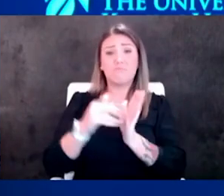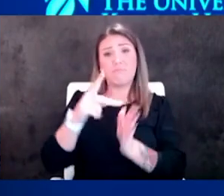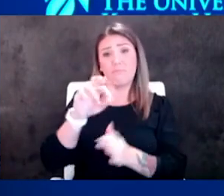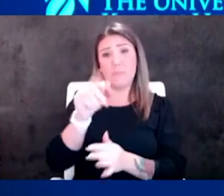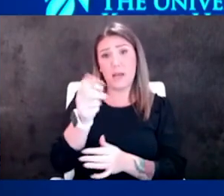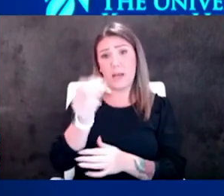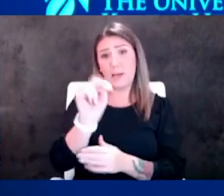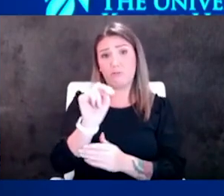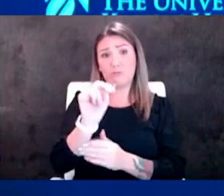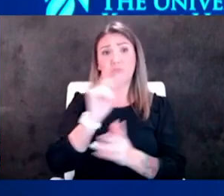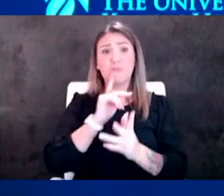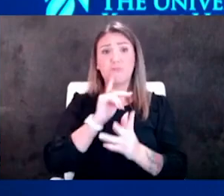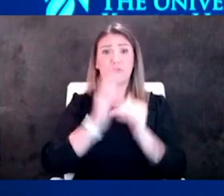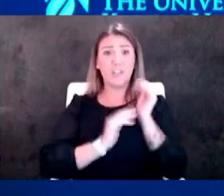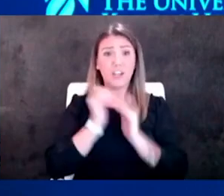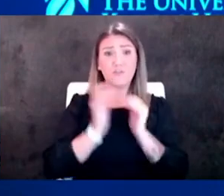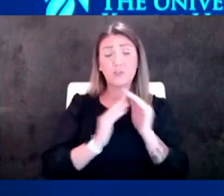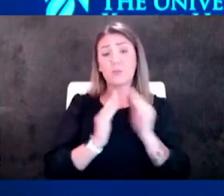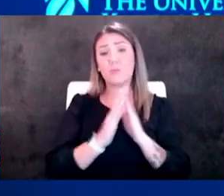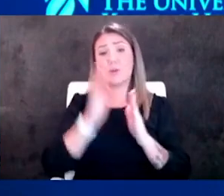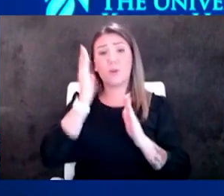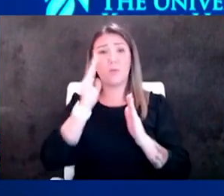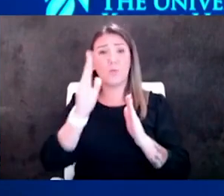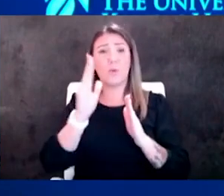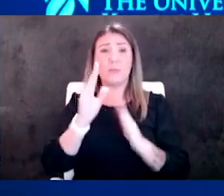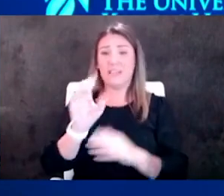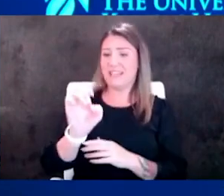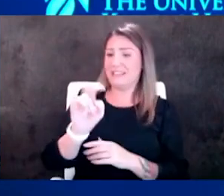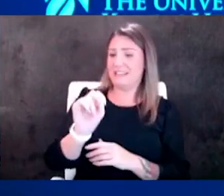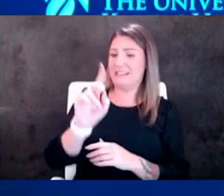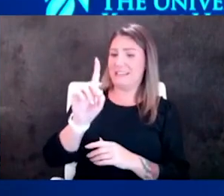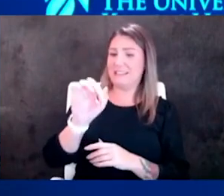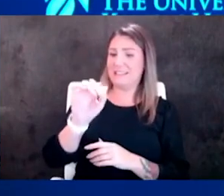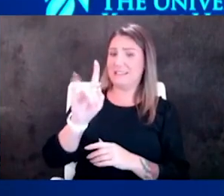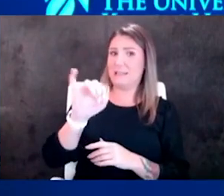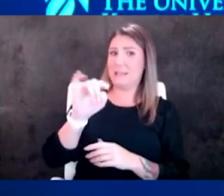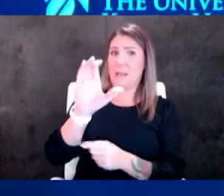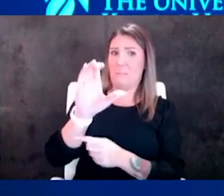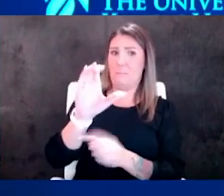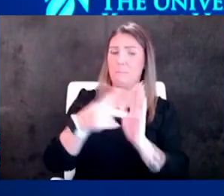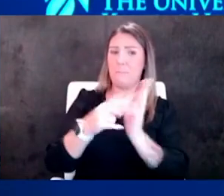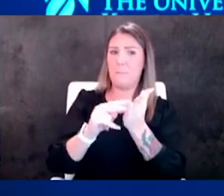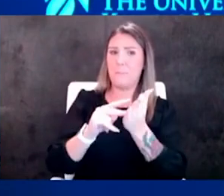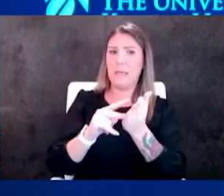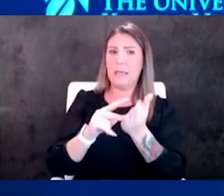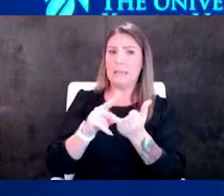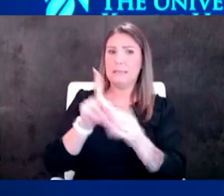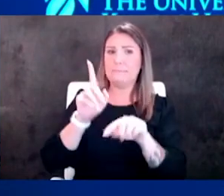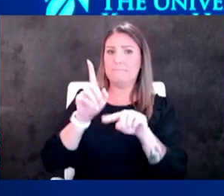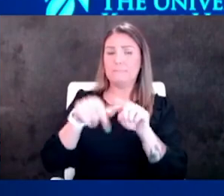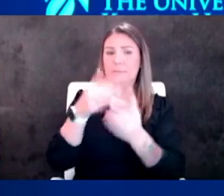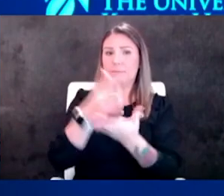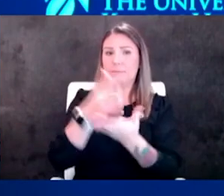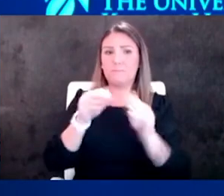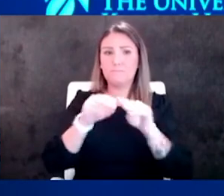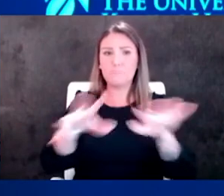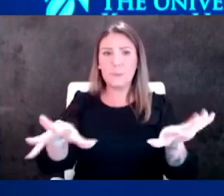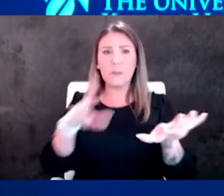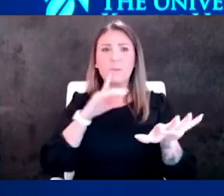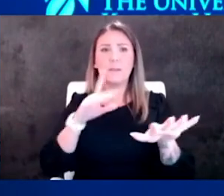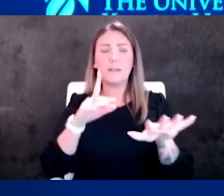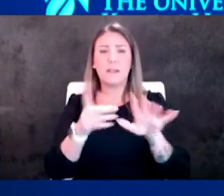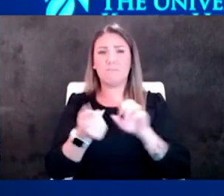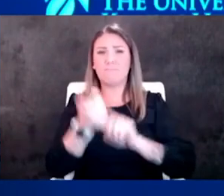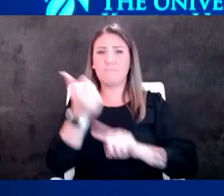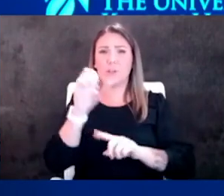so it can be treated more it's going to be endemic i think the idea of eliminating sars cov2 right now is probably going to be difficult because it's mutated